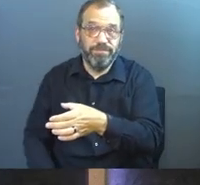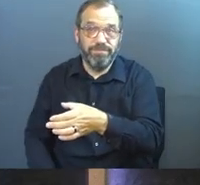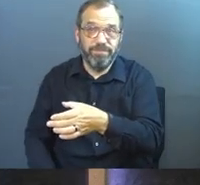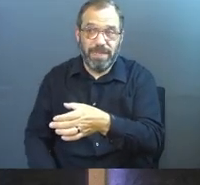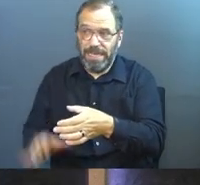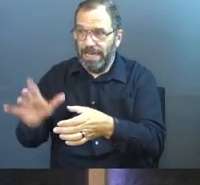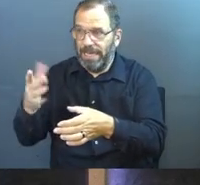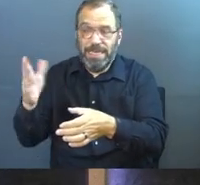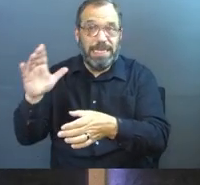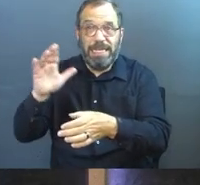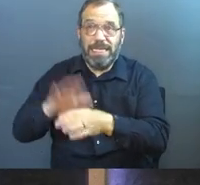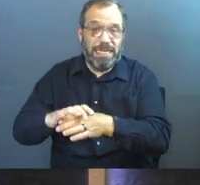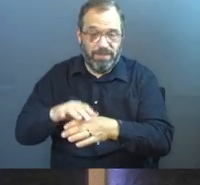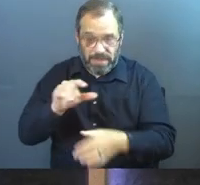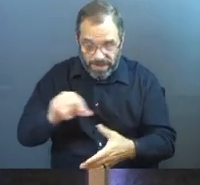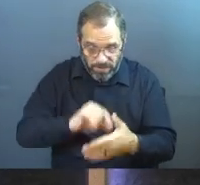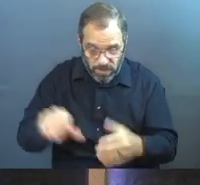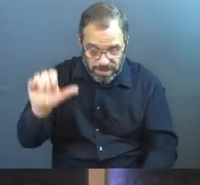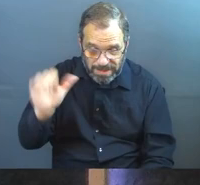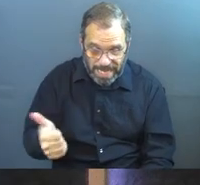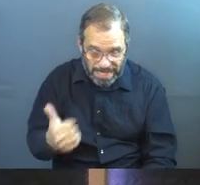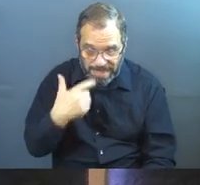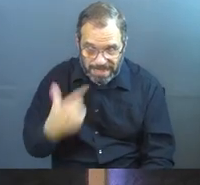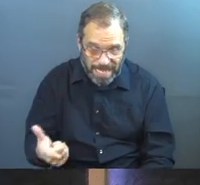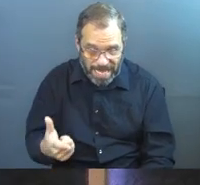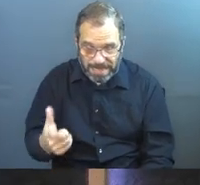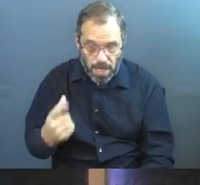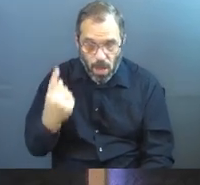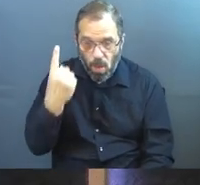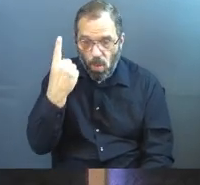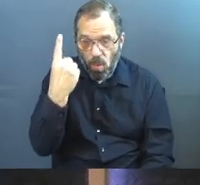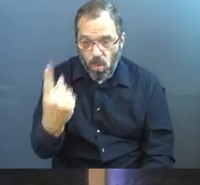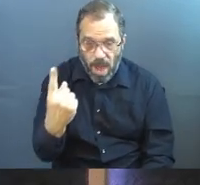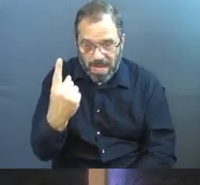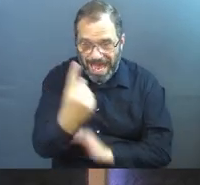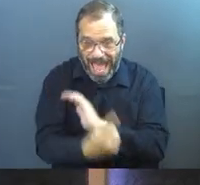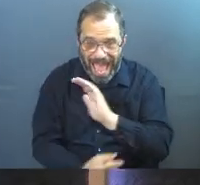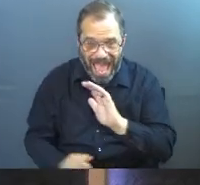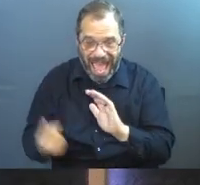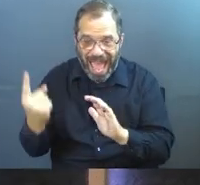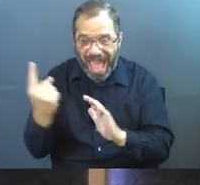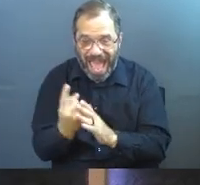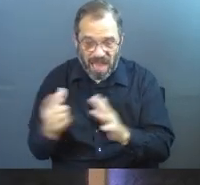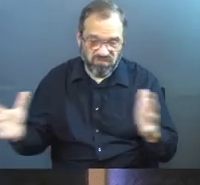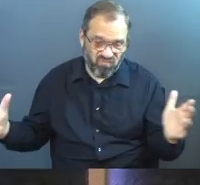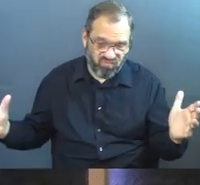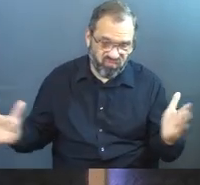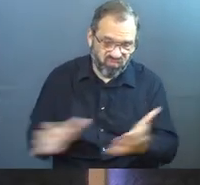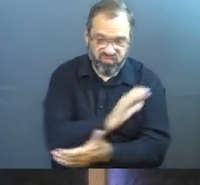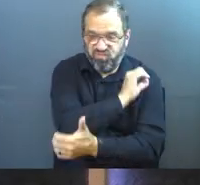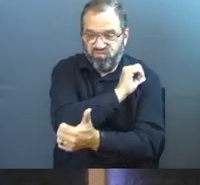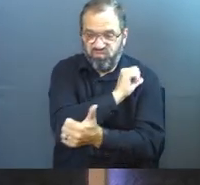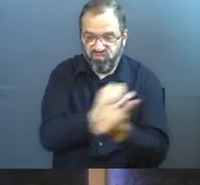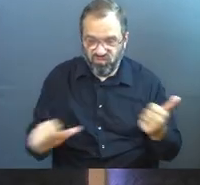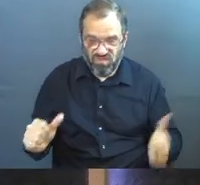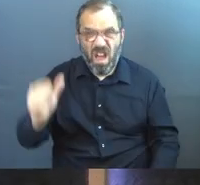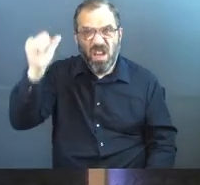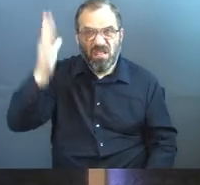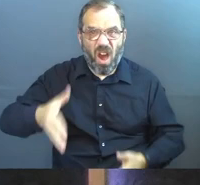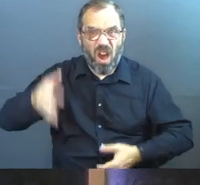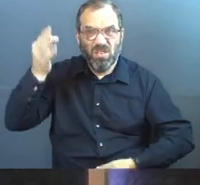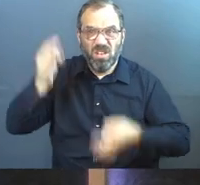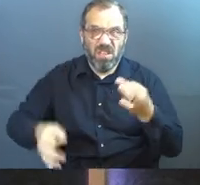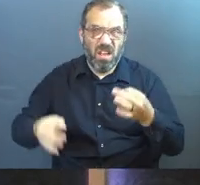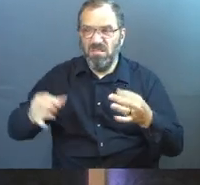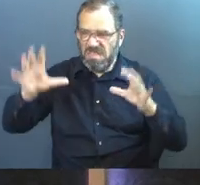Even in the passage in verse 10, it says, a single hour, it's destroyed. God's judgment